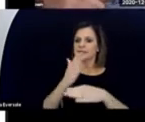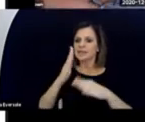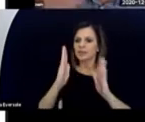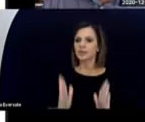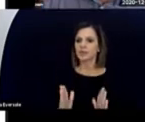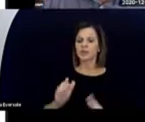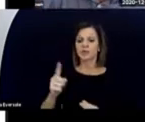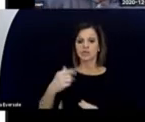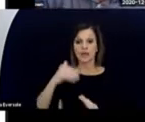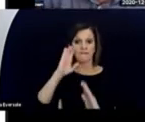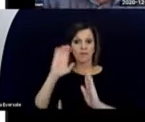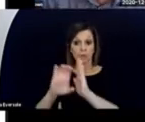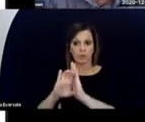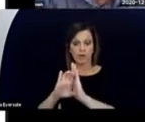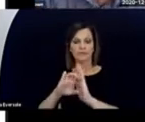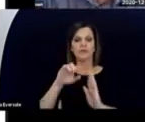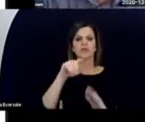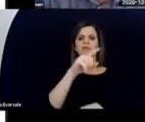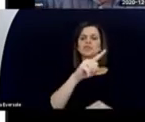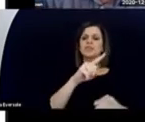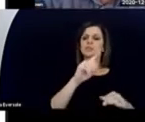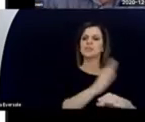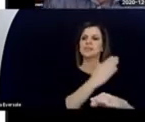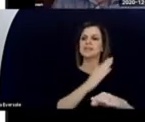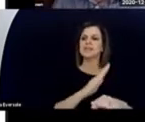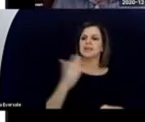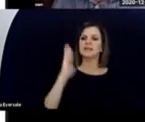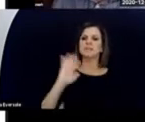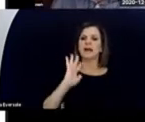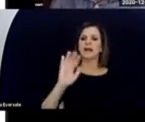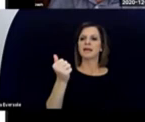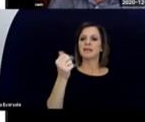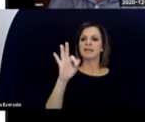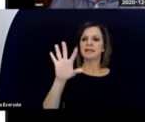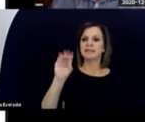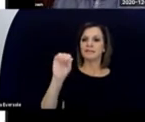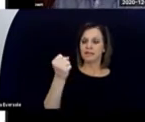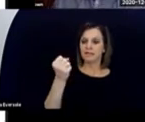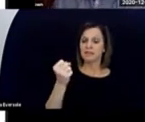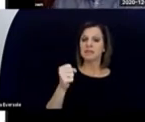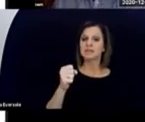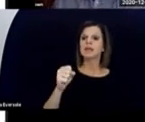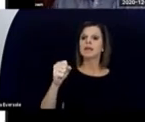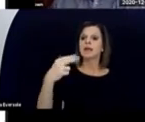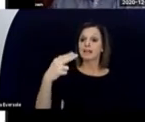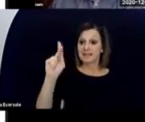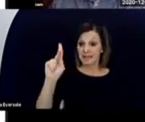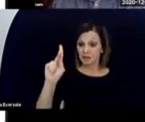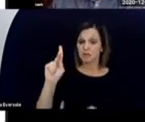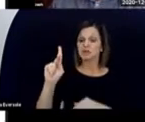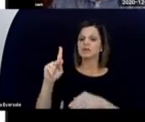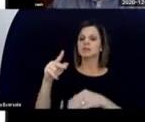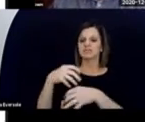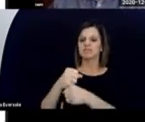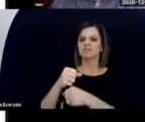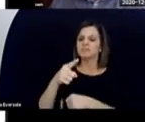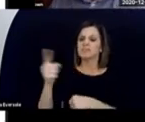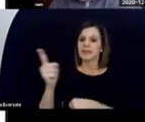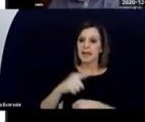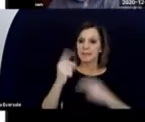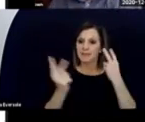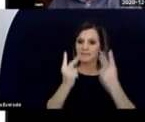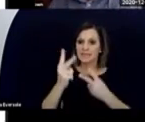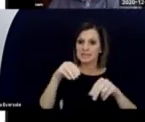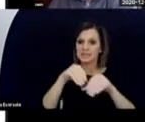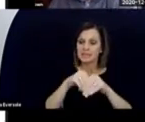She was singing at the Metropolitan Opera in the 1950s, and Helen Keller came to see her in the dressing room. And there's